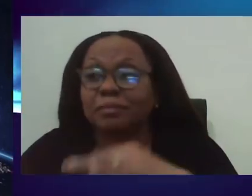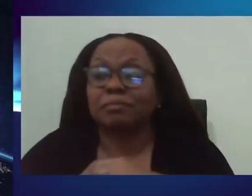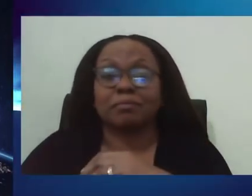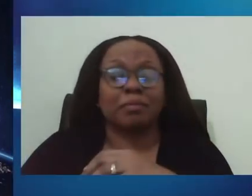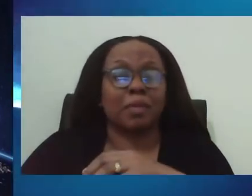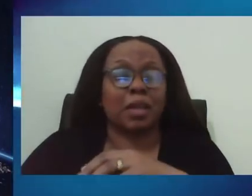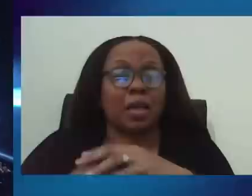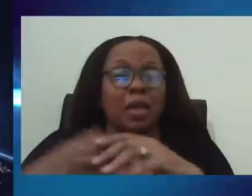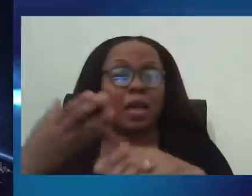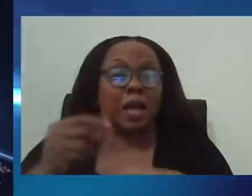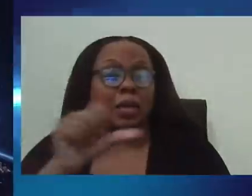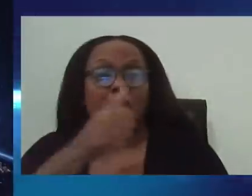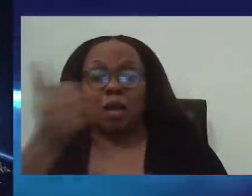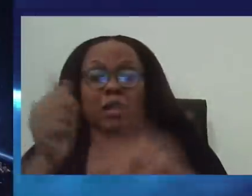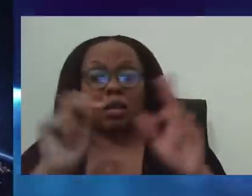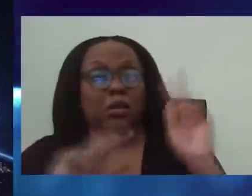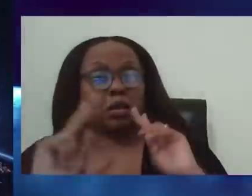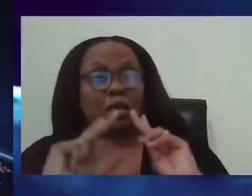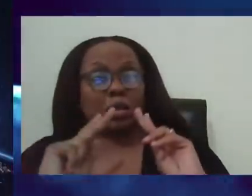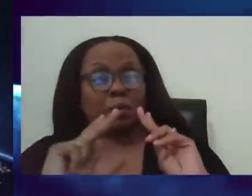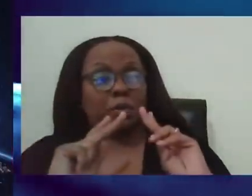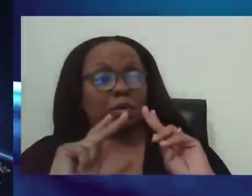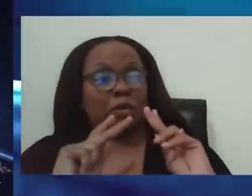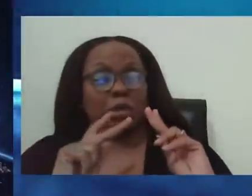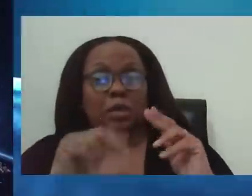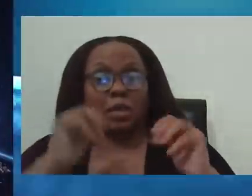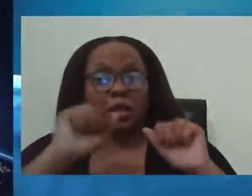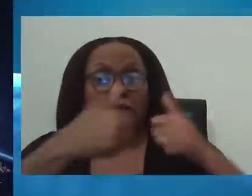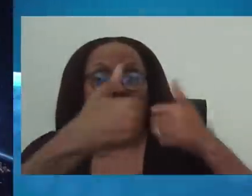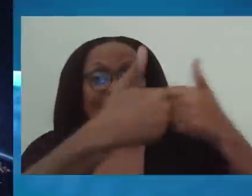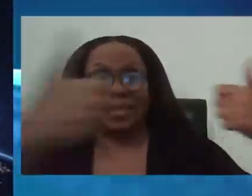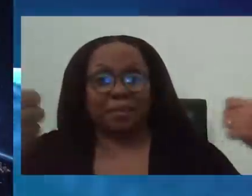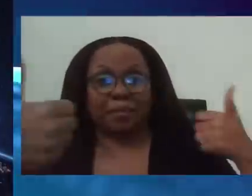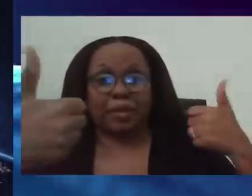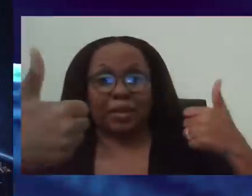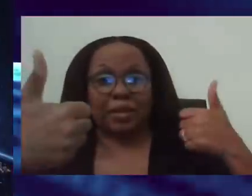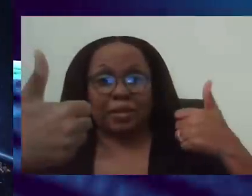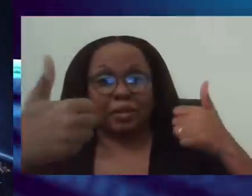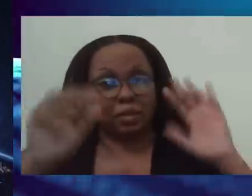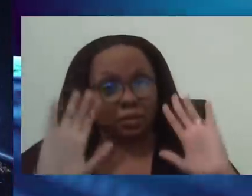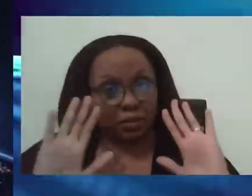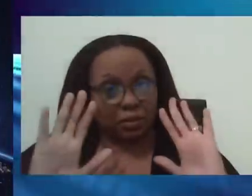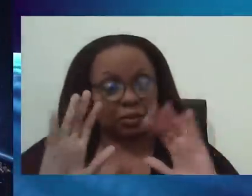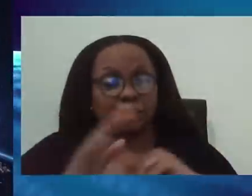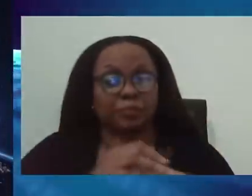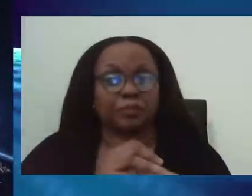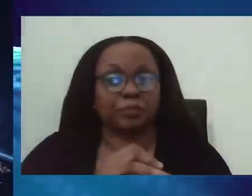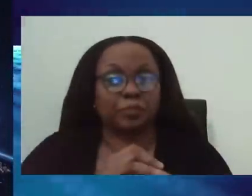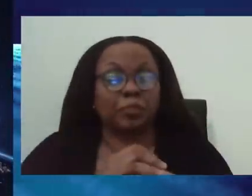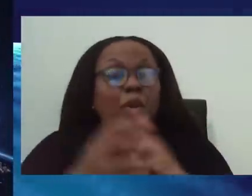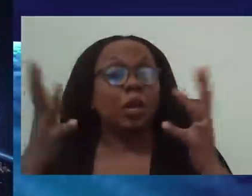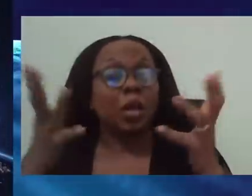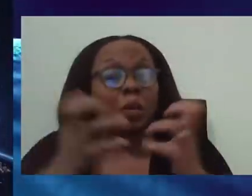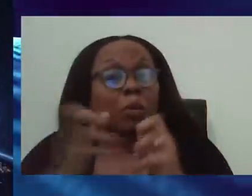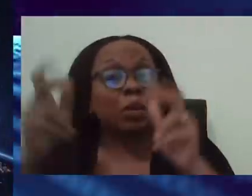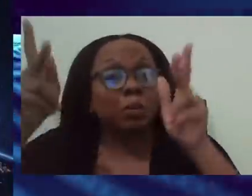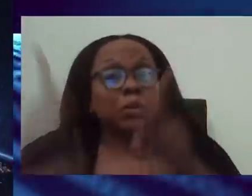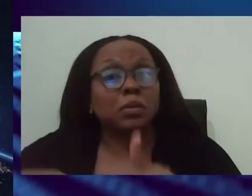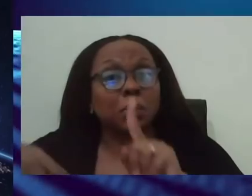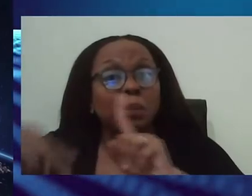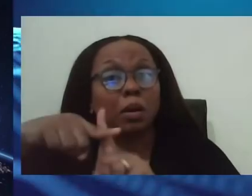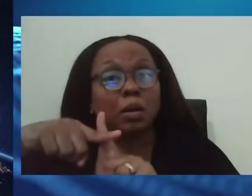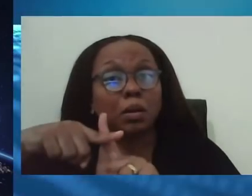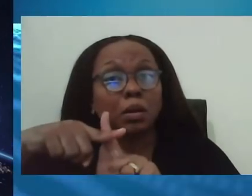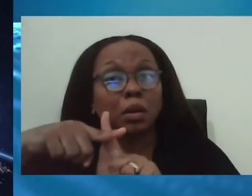quarantining, then we have a challenge. And remember our duty is really to ensure that the positive persons stay safe and they don't get worse or they